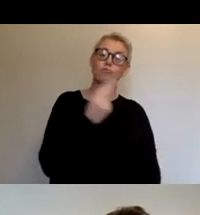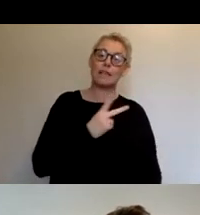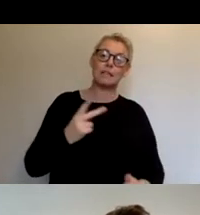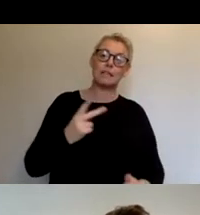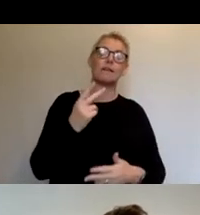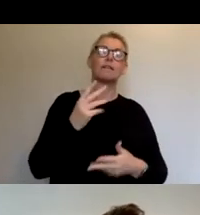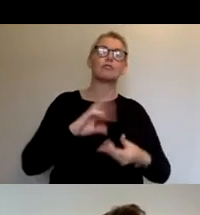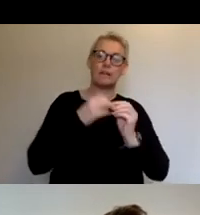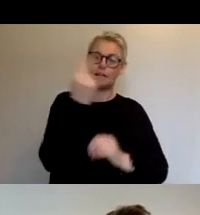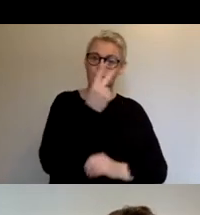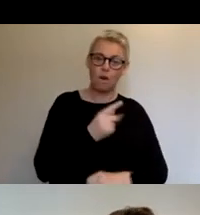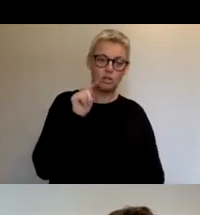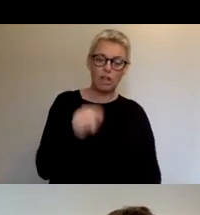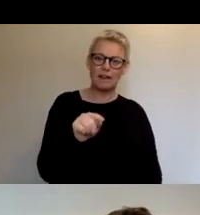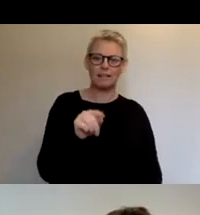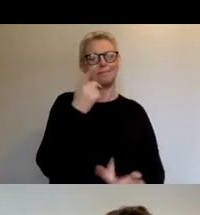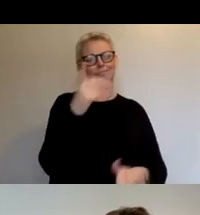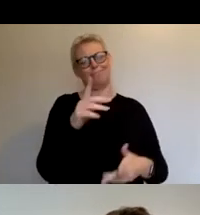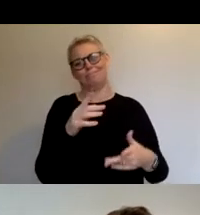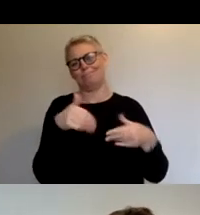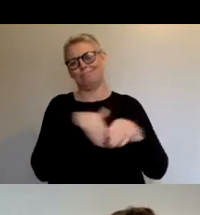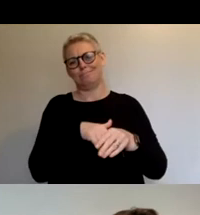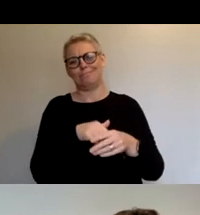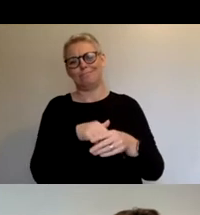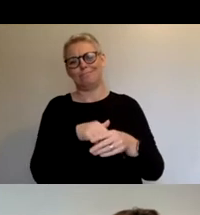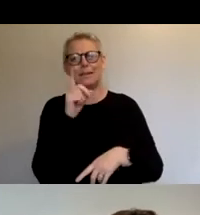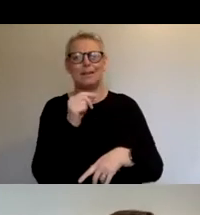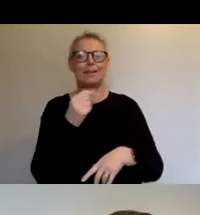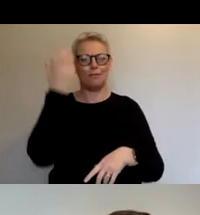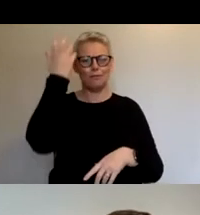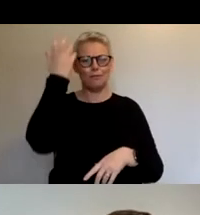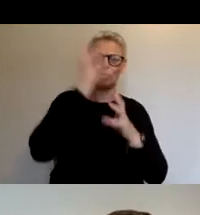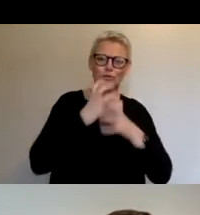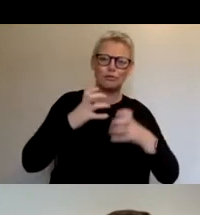experiences for clients, including Twitter, the Royal Shakespeare Company and the BBC.